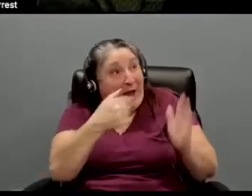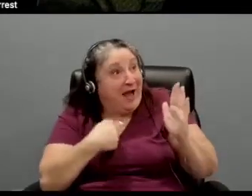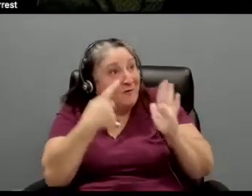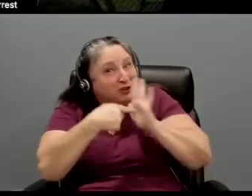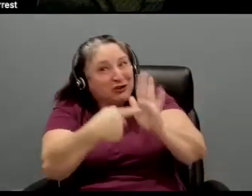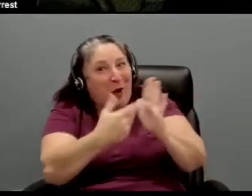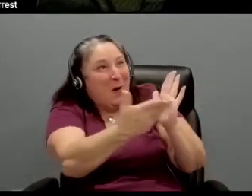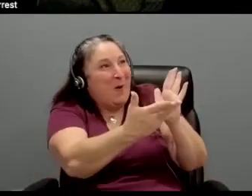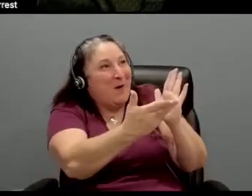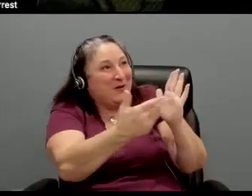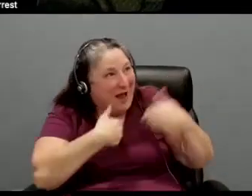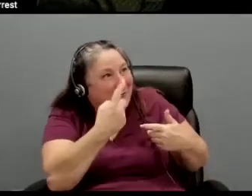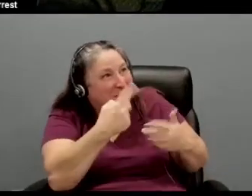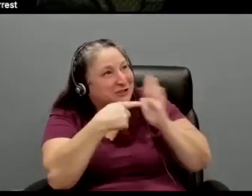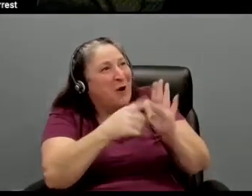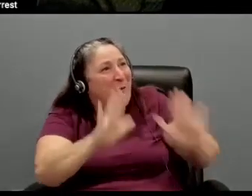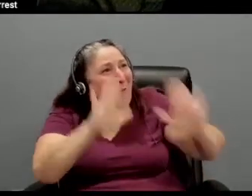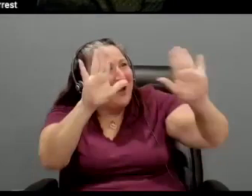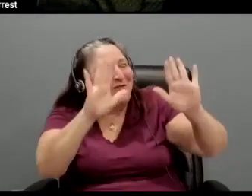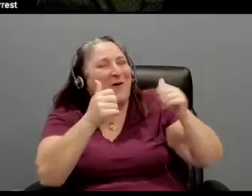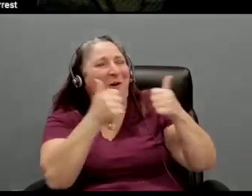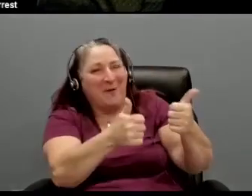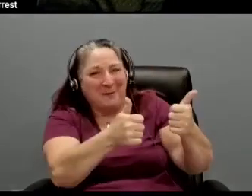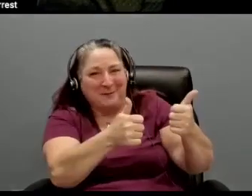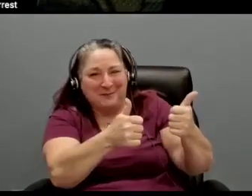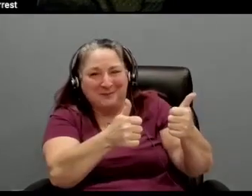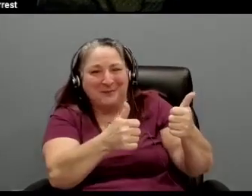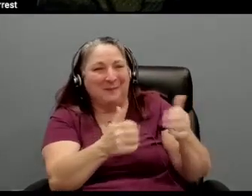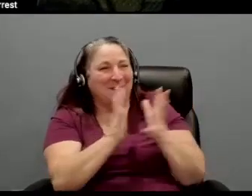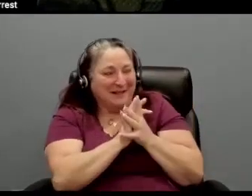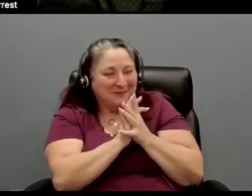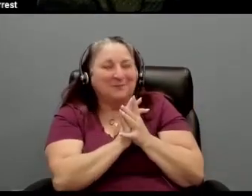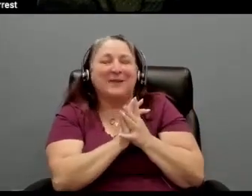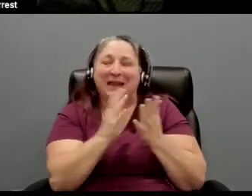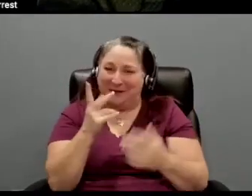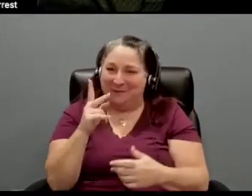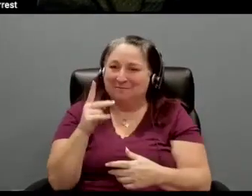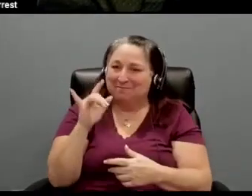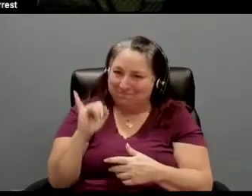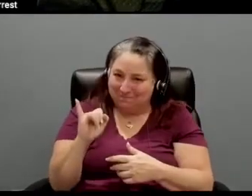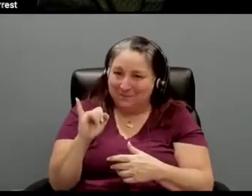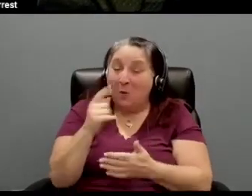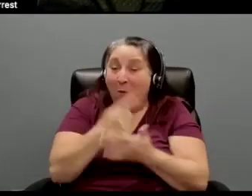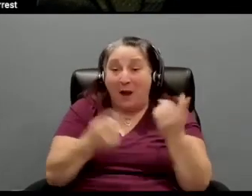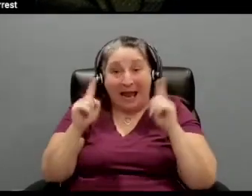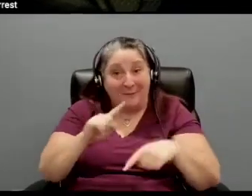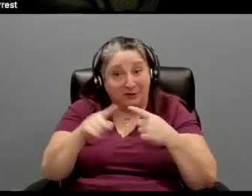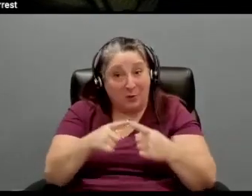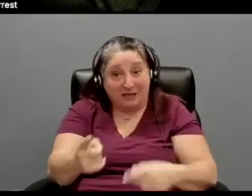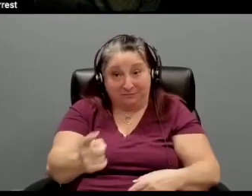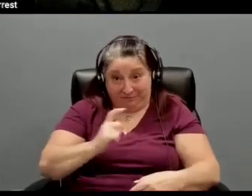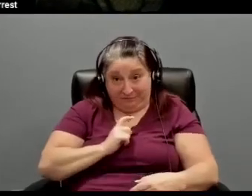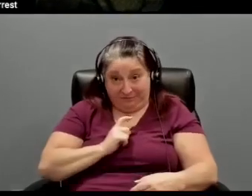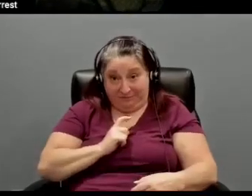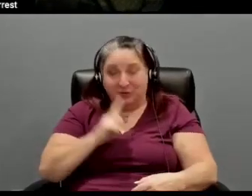have it. Oh, that's wonderful. Yep. So essentially what happens when you get one, you're supposed to